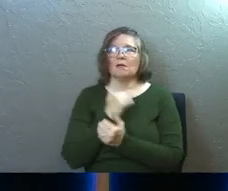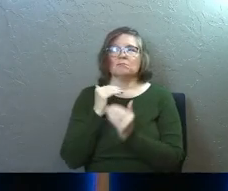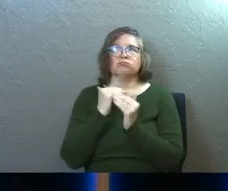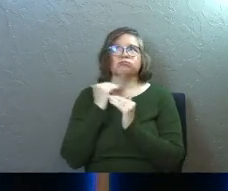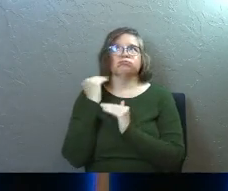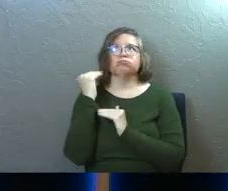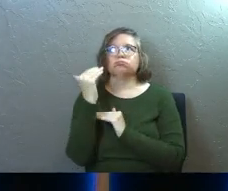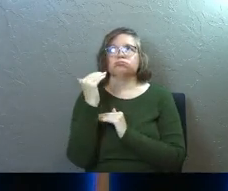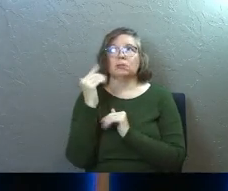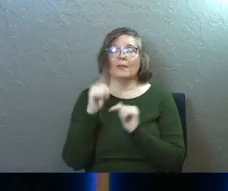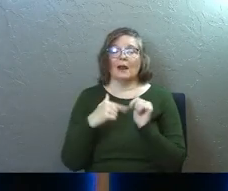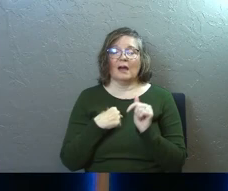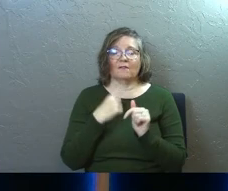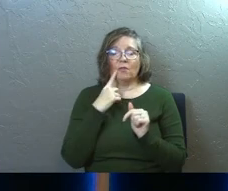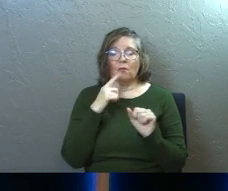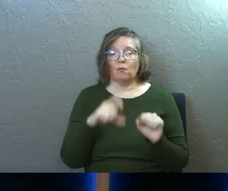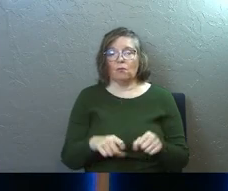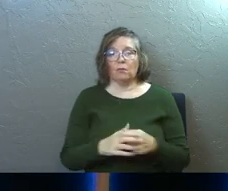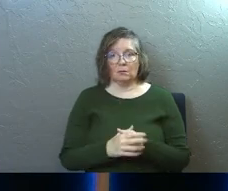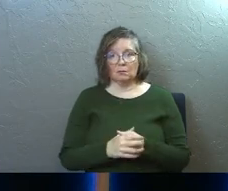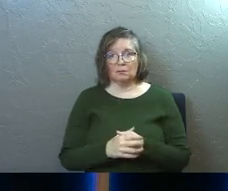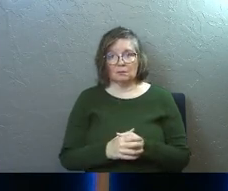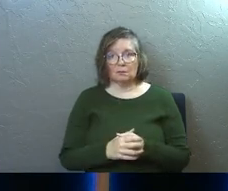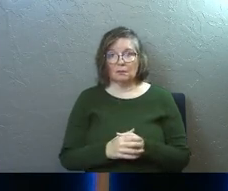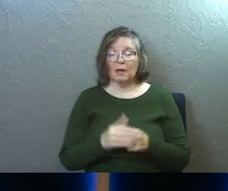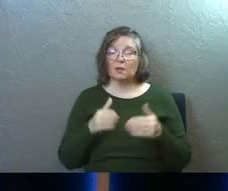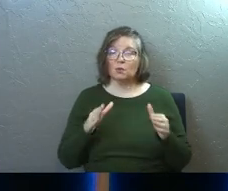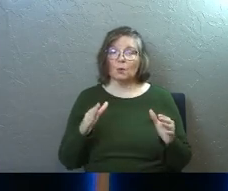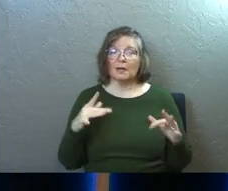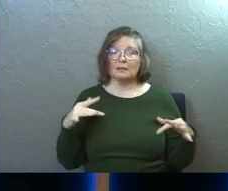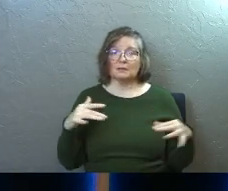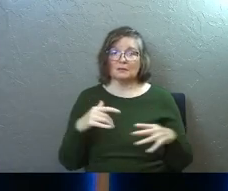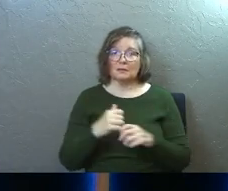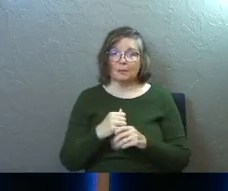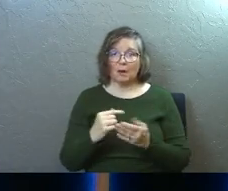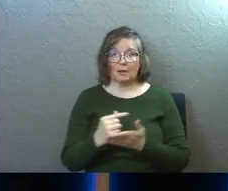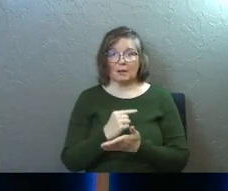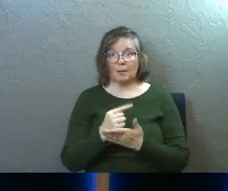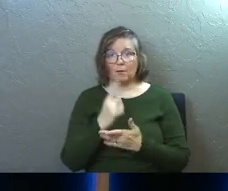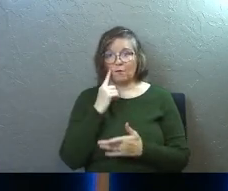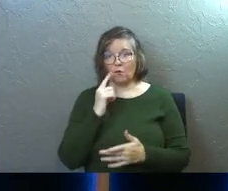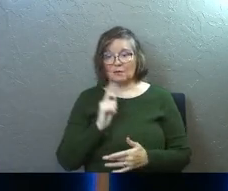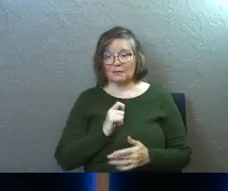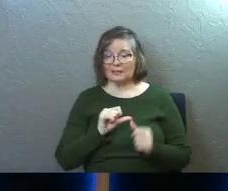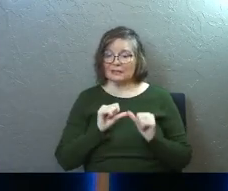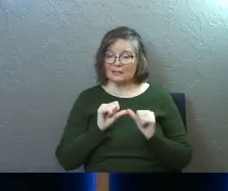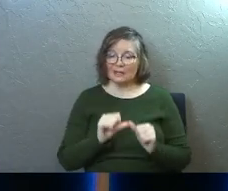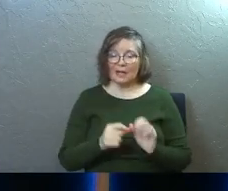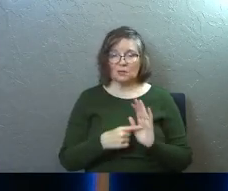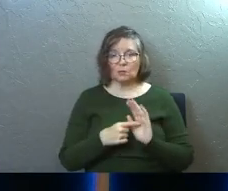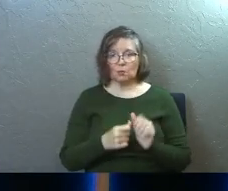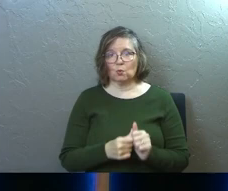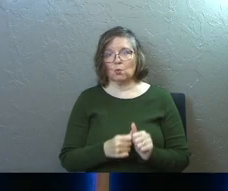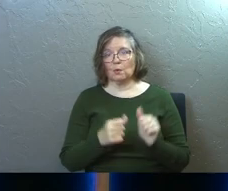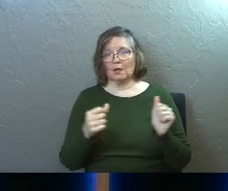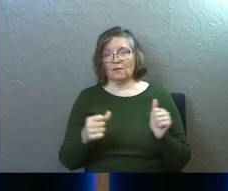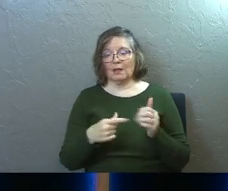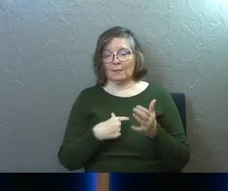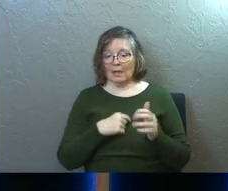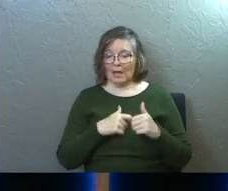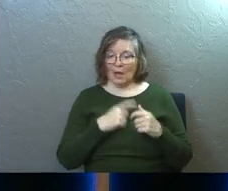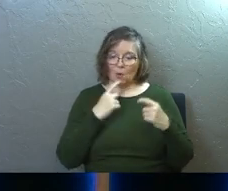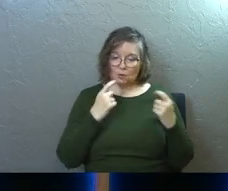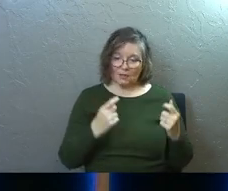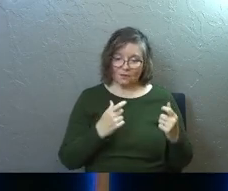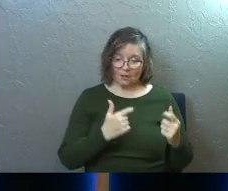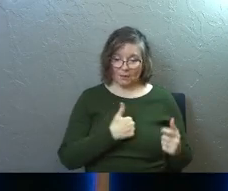It's just a way to summarize the gospel for ourselves. He's constantly revealing to me how sinful and